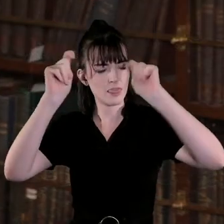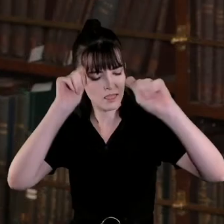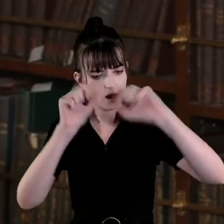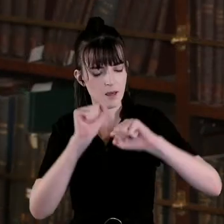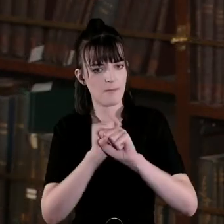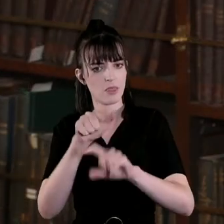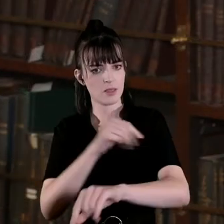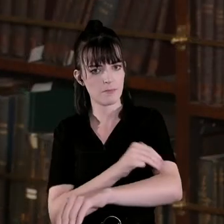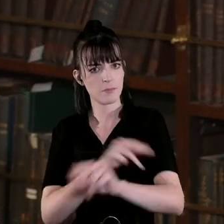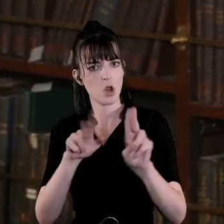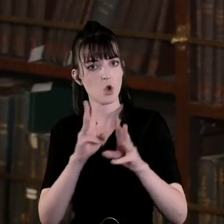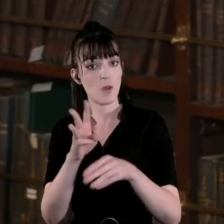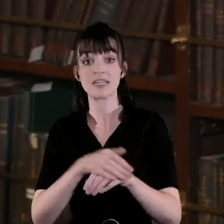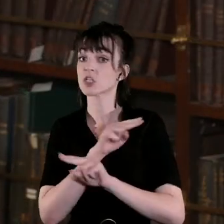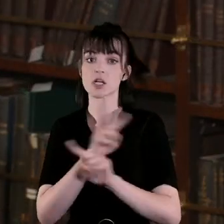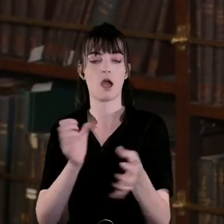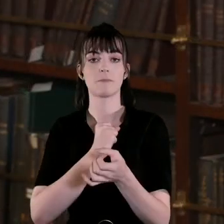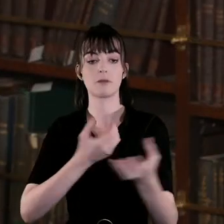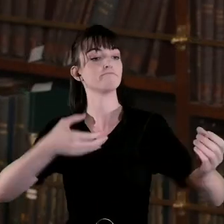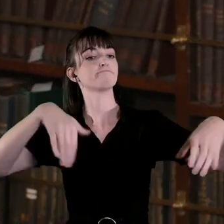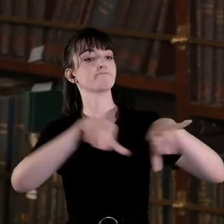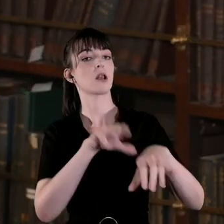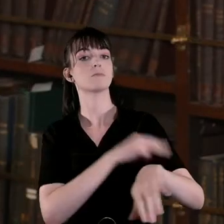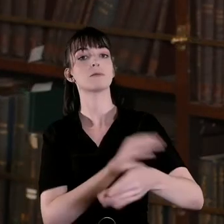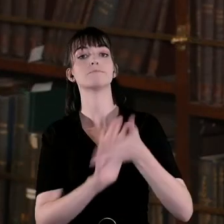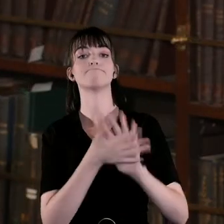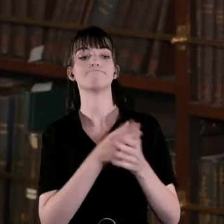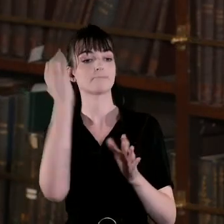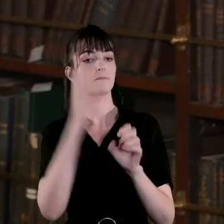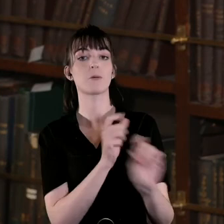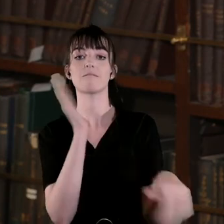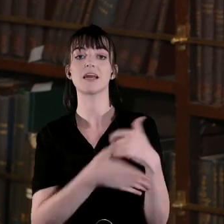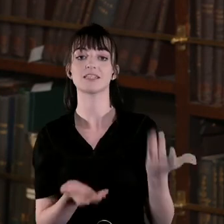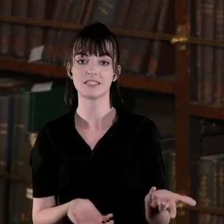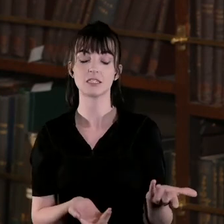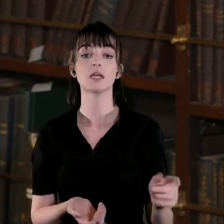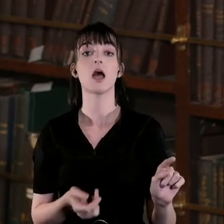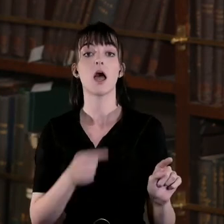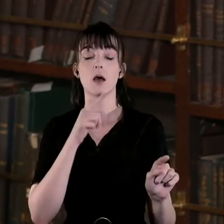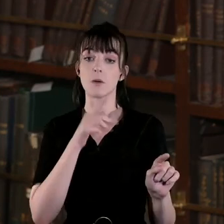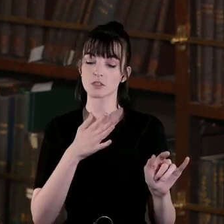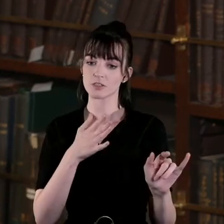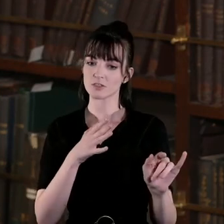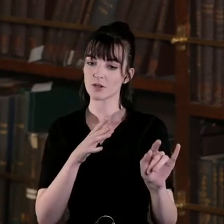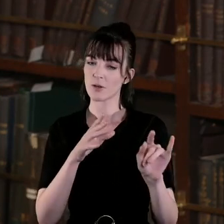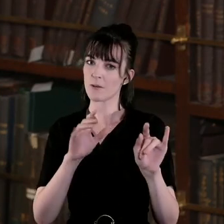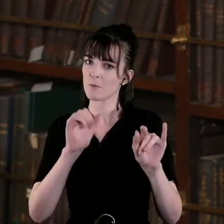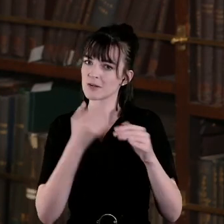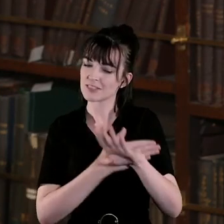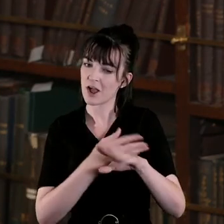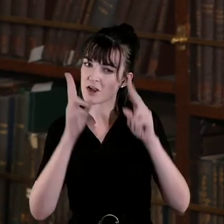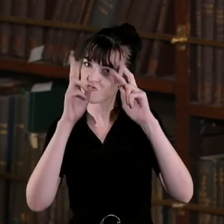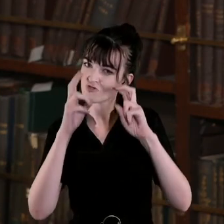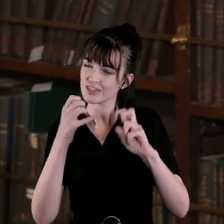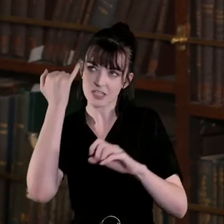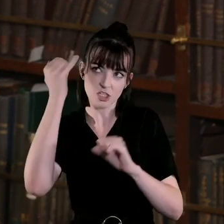in a new way it's not about closing the issue and saying we're done with that we're actually perhaps setting a research agenda for the next